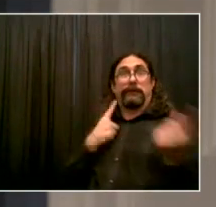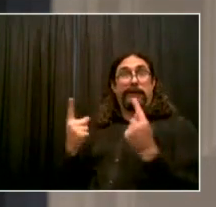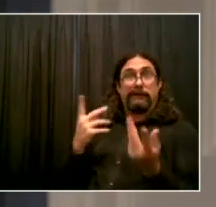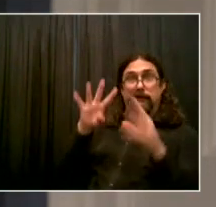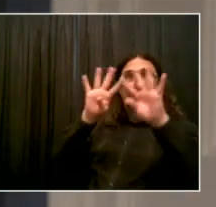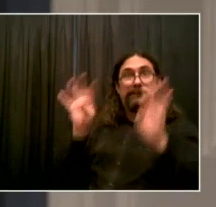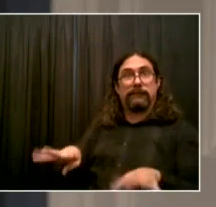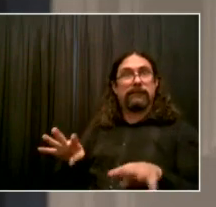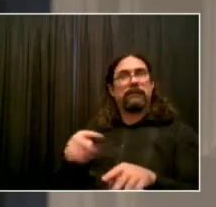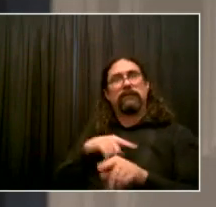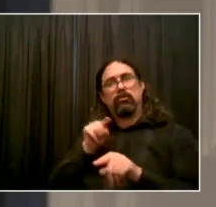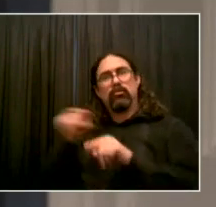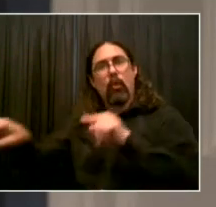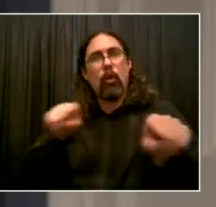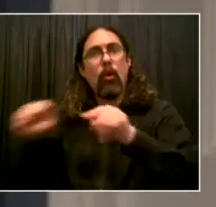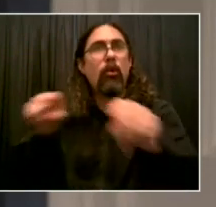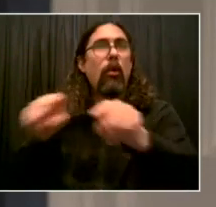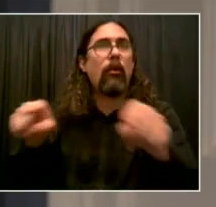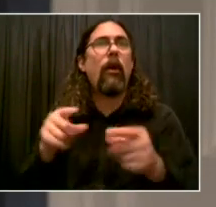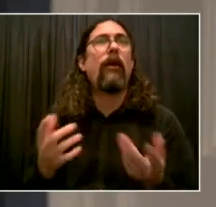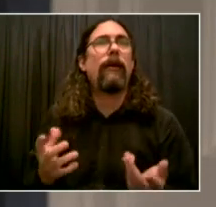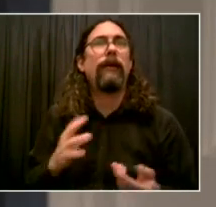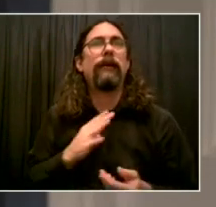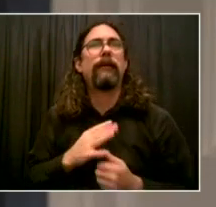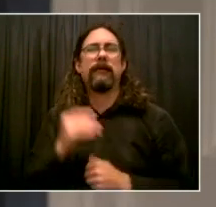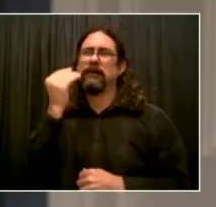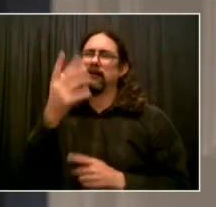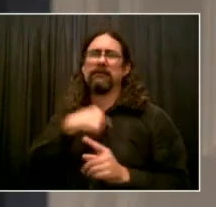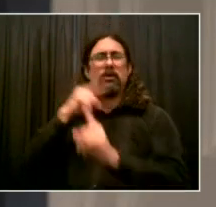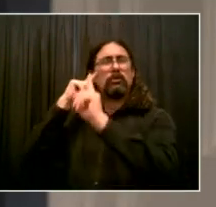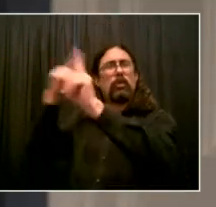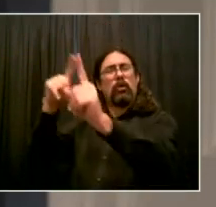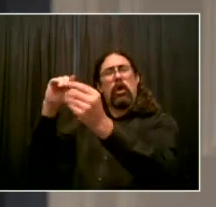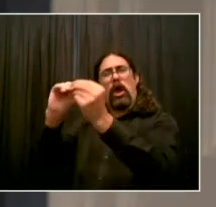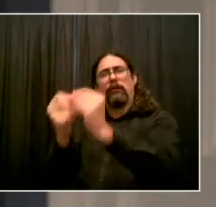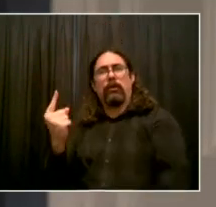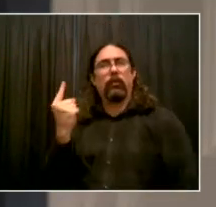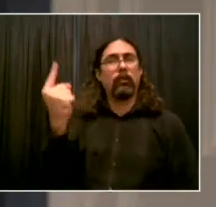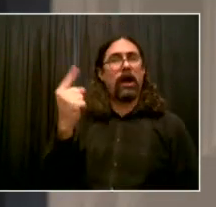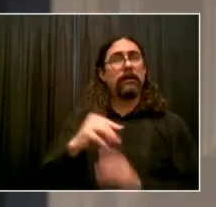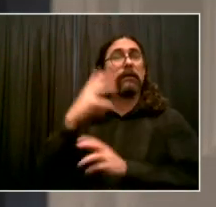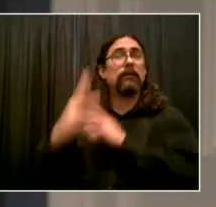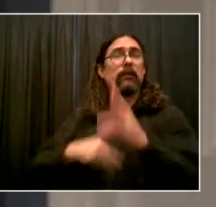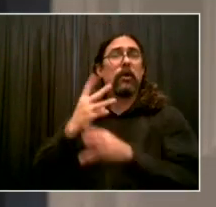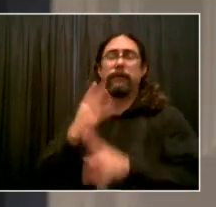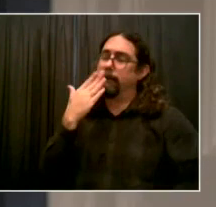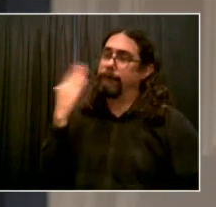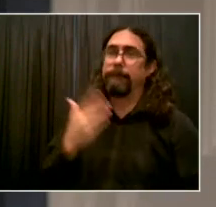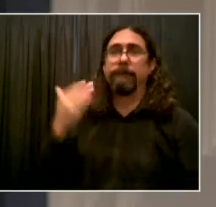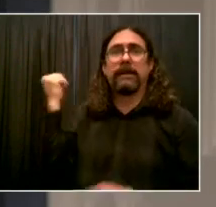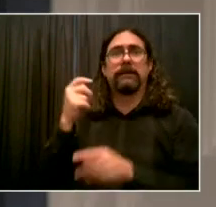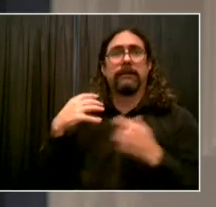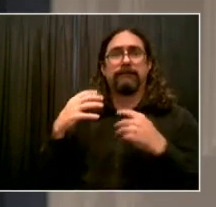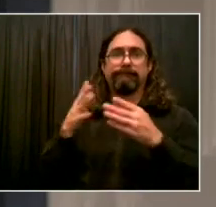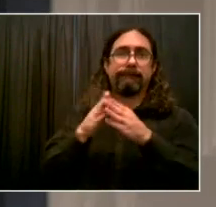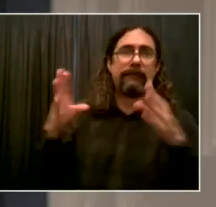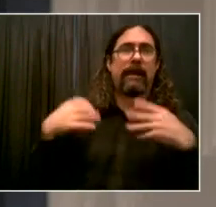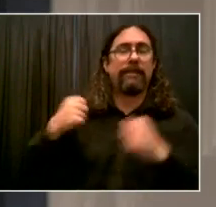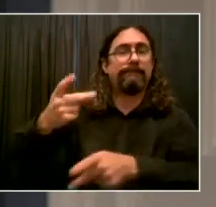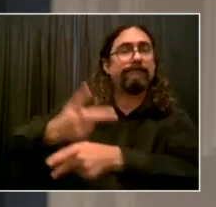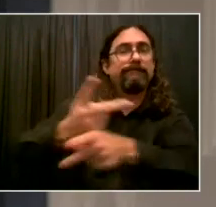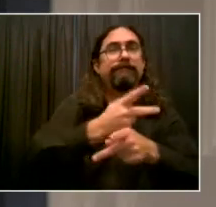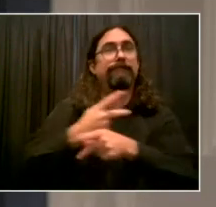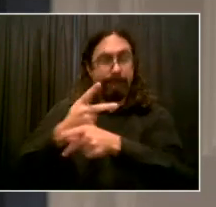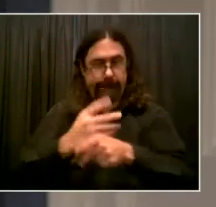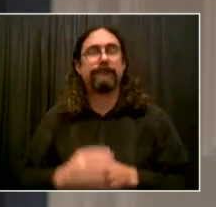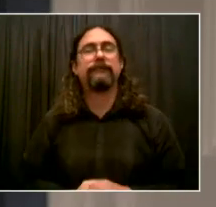everything that we've created through Test and Trace, with our community health workers being a backbone of this new program that will make New York City stronger